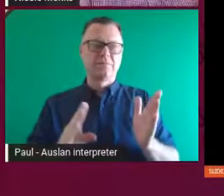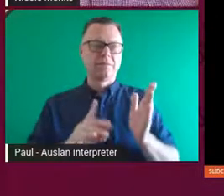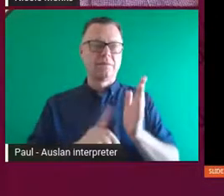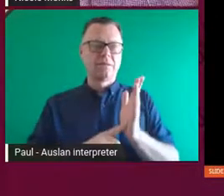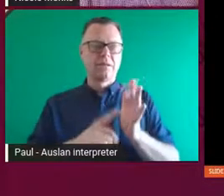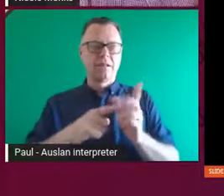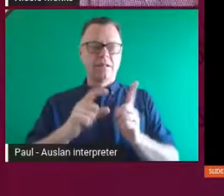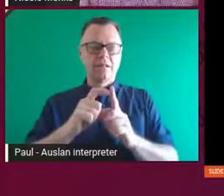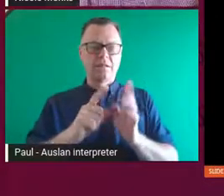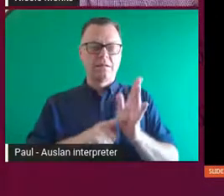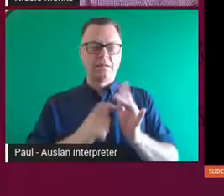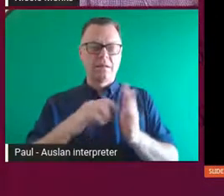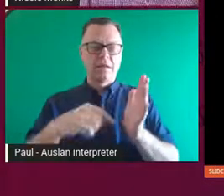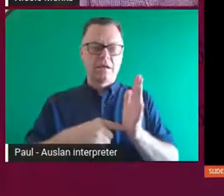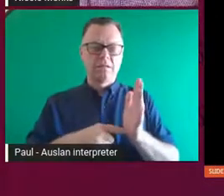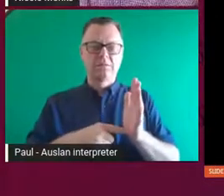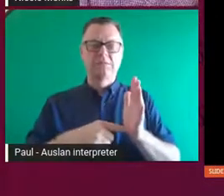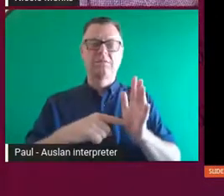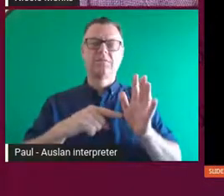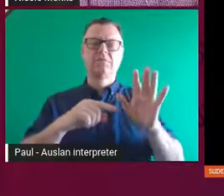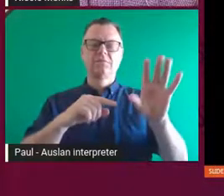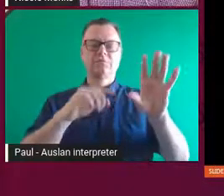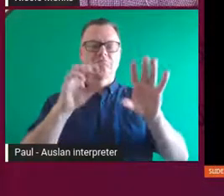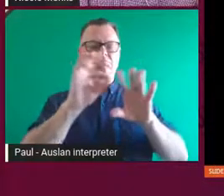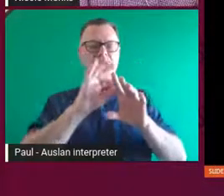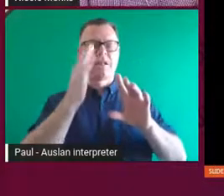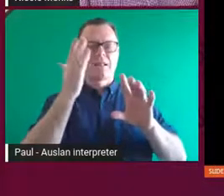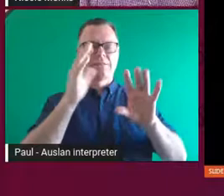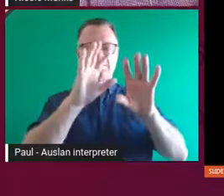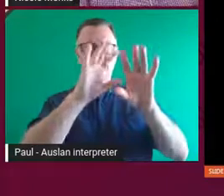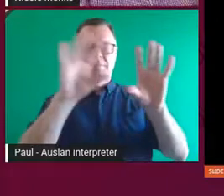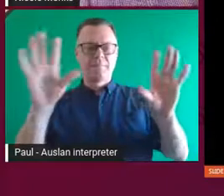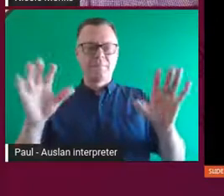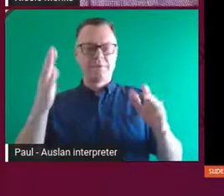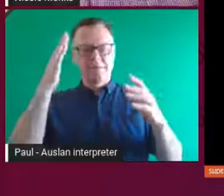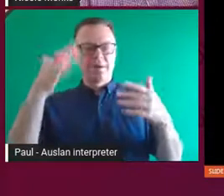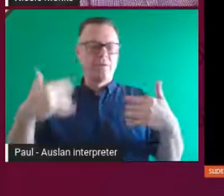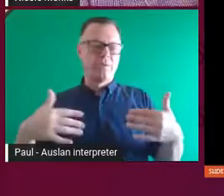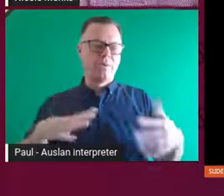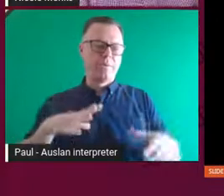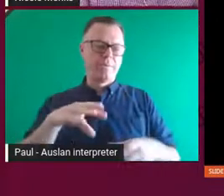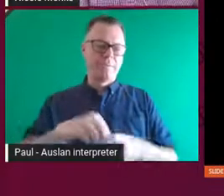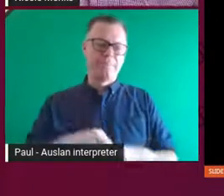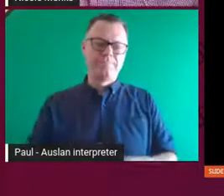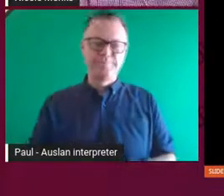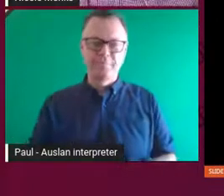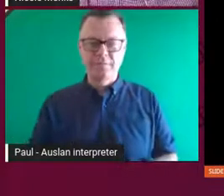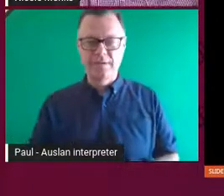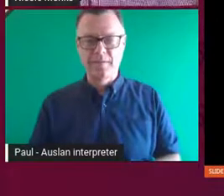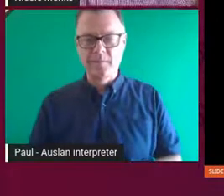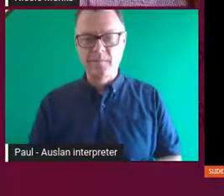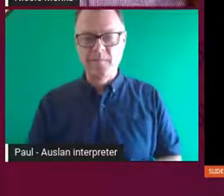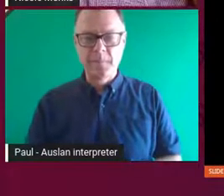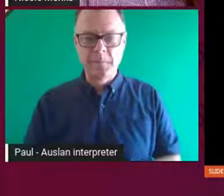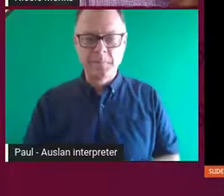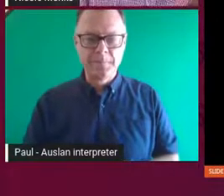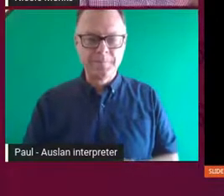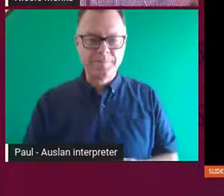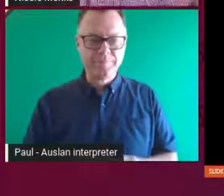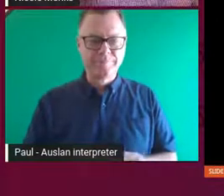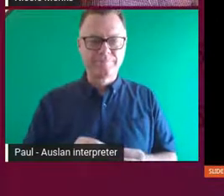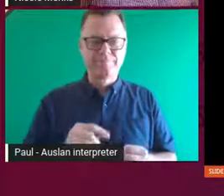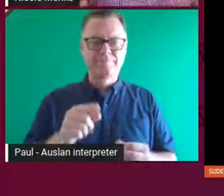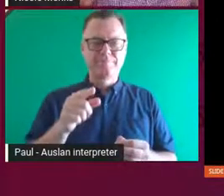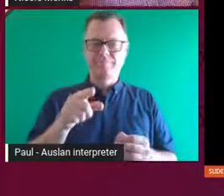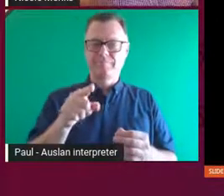like that. So she's always been very full on. And just I think that just that design sort of process of having an idea,